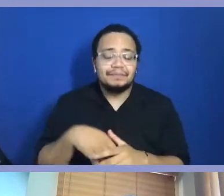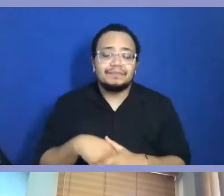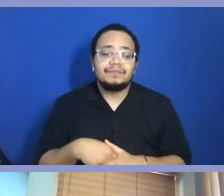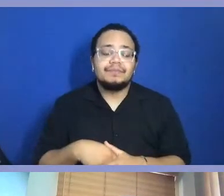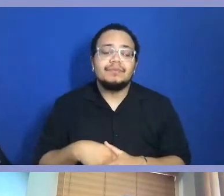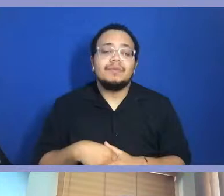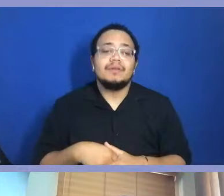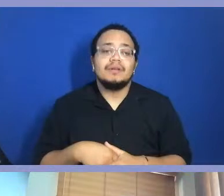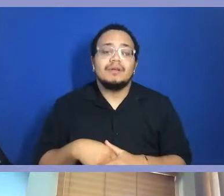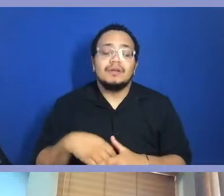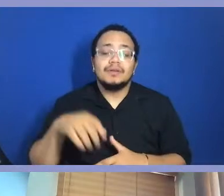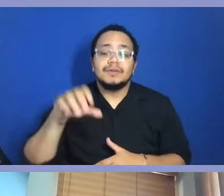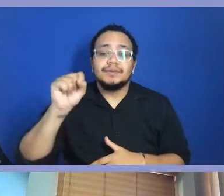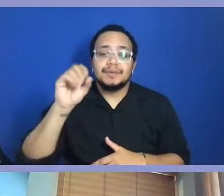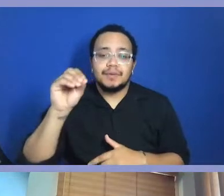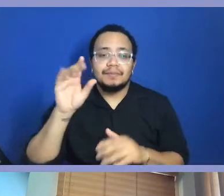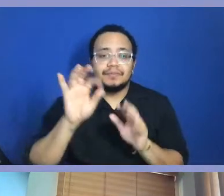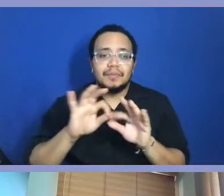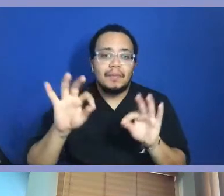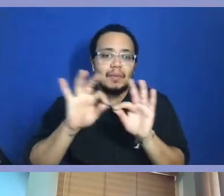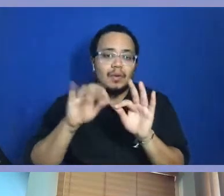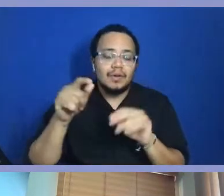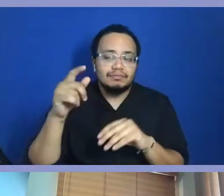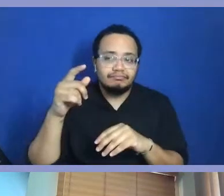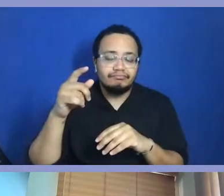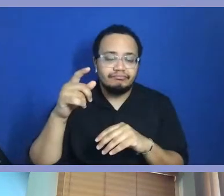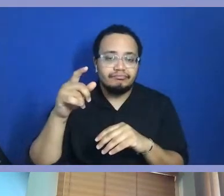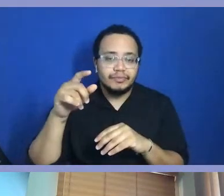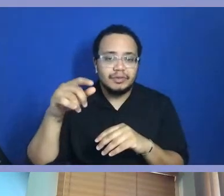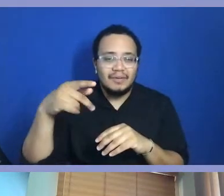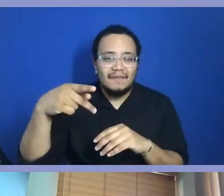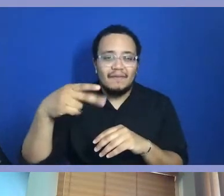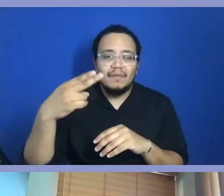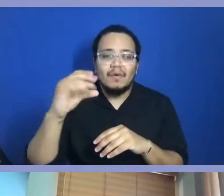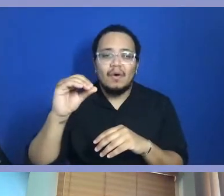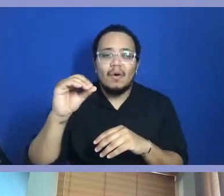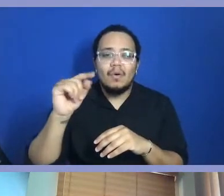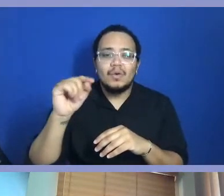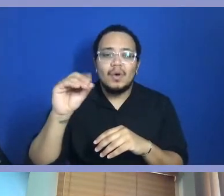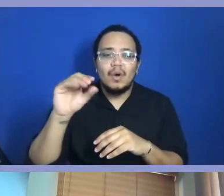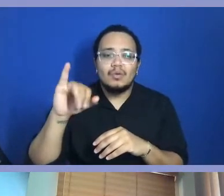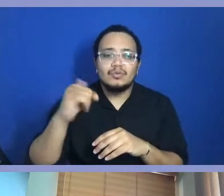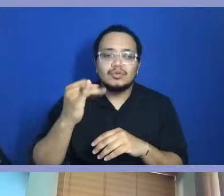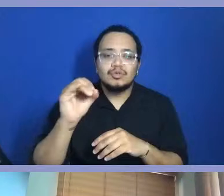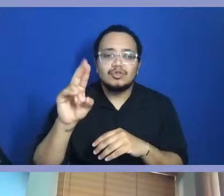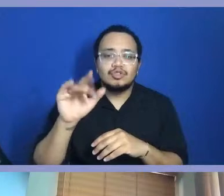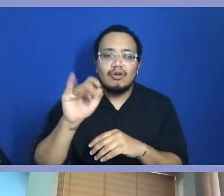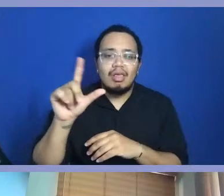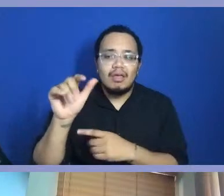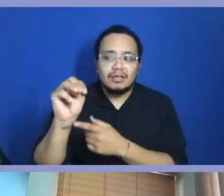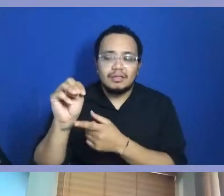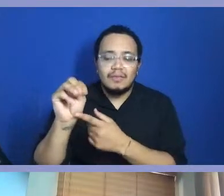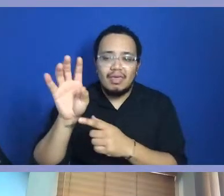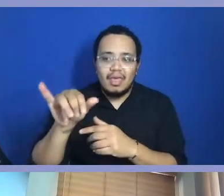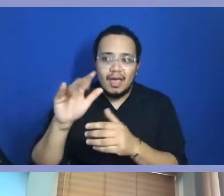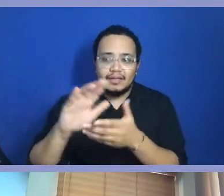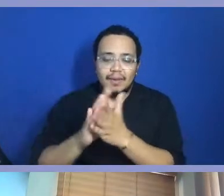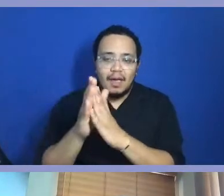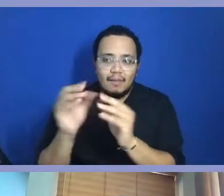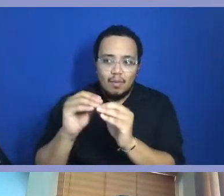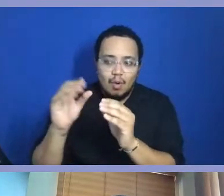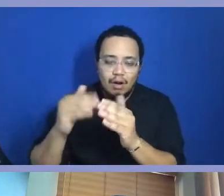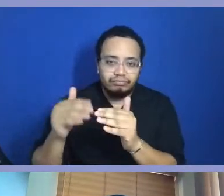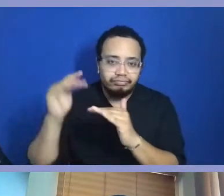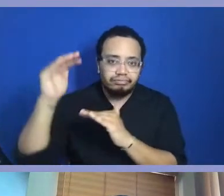like the, just the aspect of photojournalism is, is really, you know, kind of advanced itself even more than that.